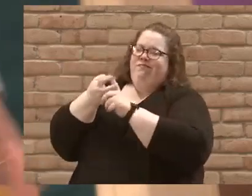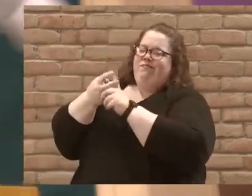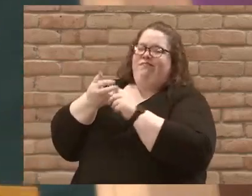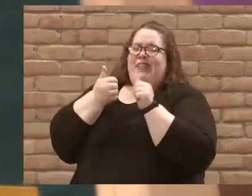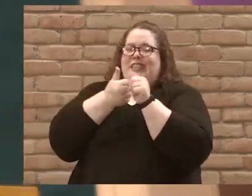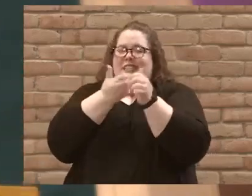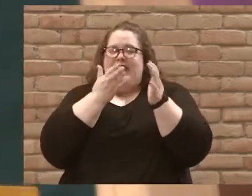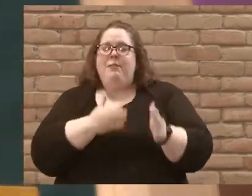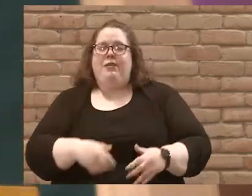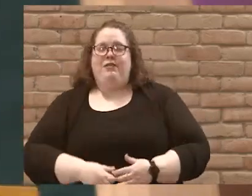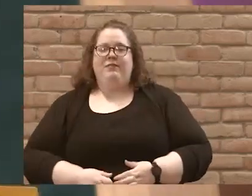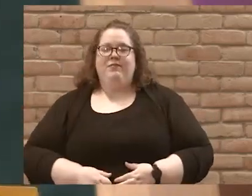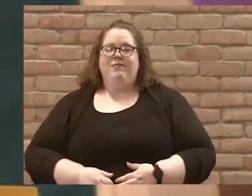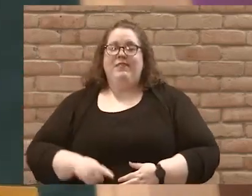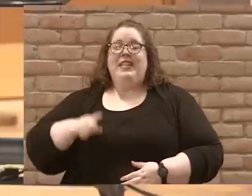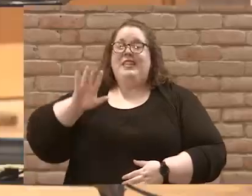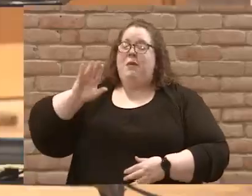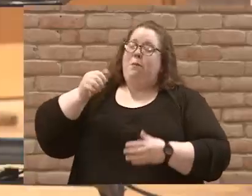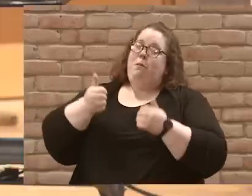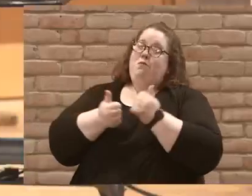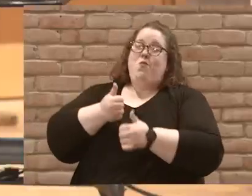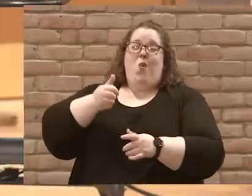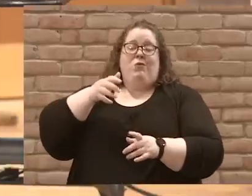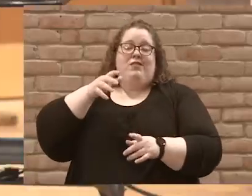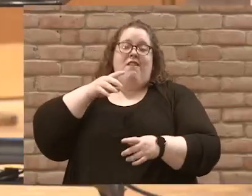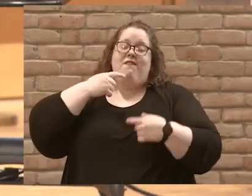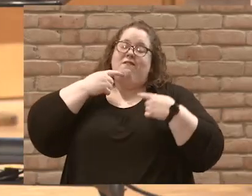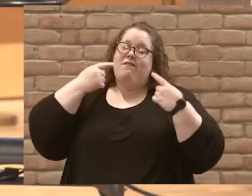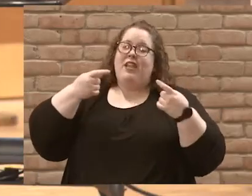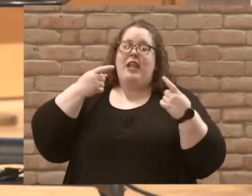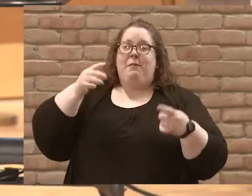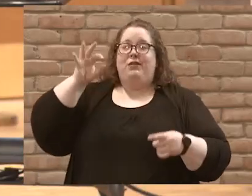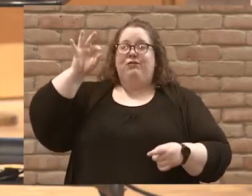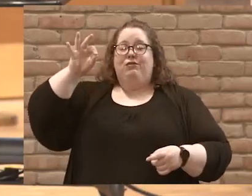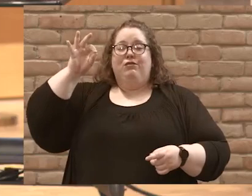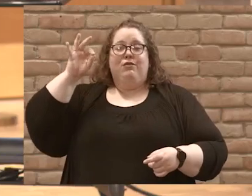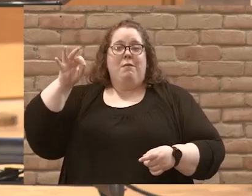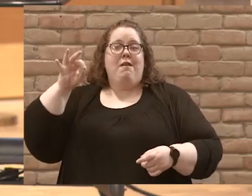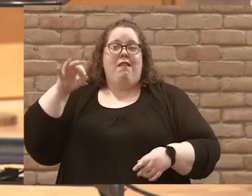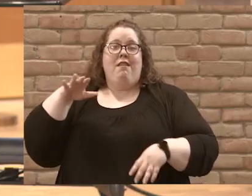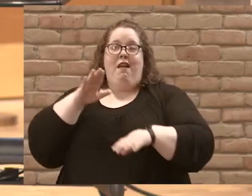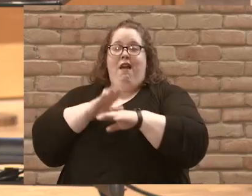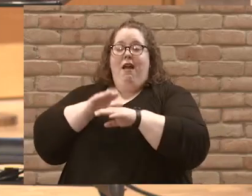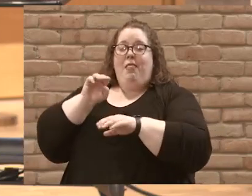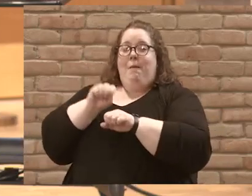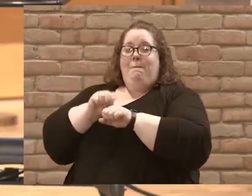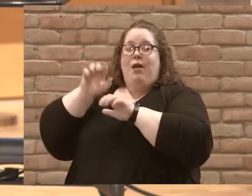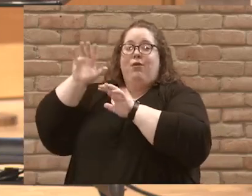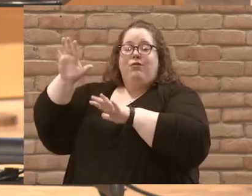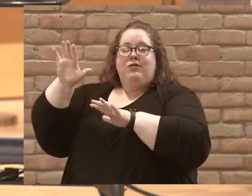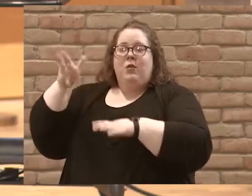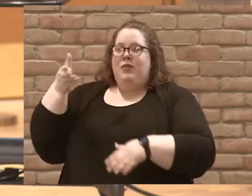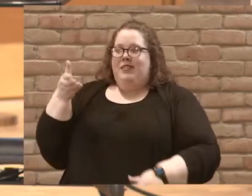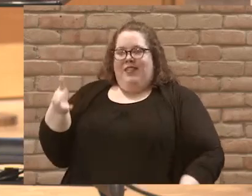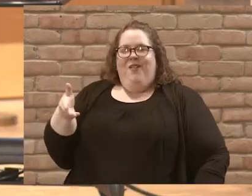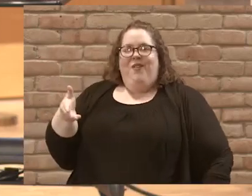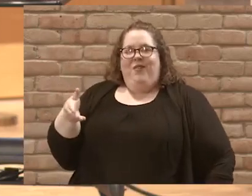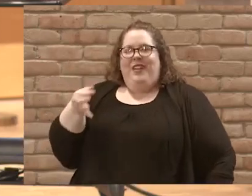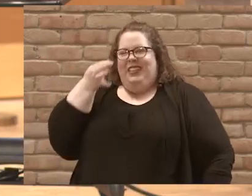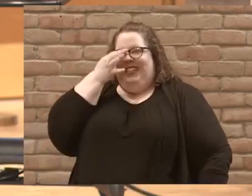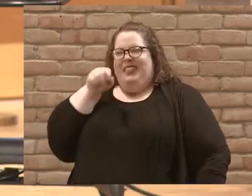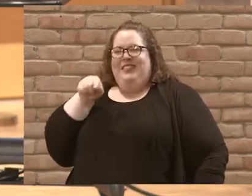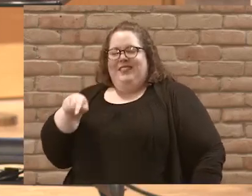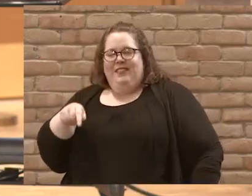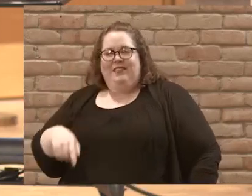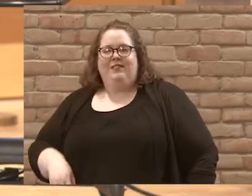on the Mount, it took place on one of these hills next to the Sea of Galilee. It was by the Sea of Galilee that